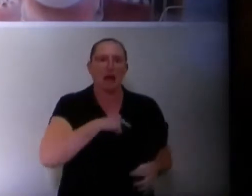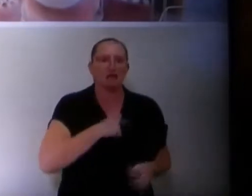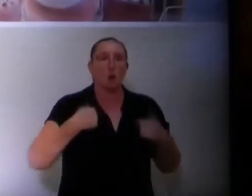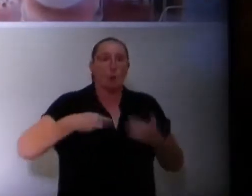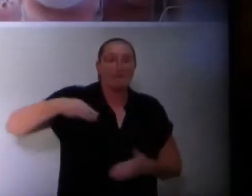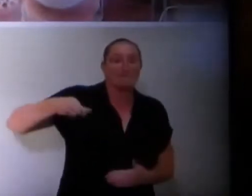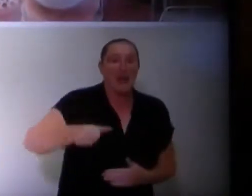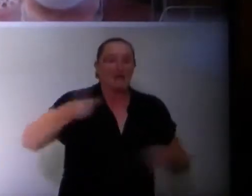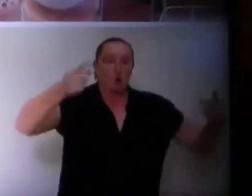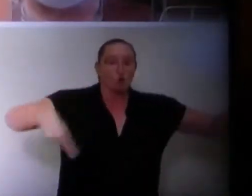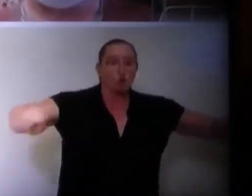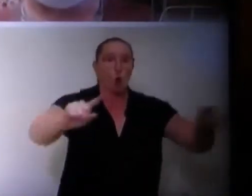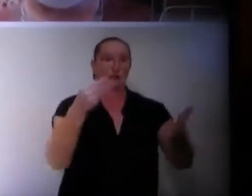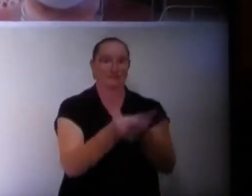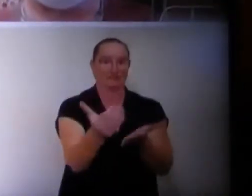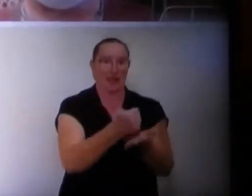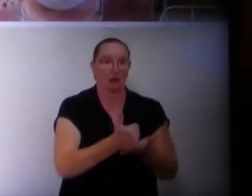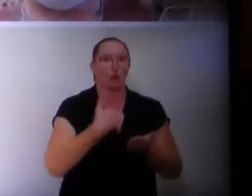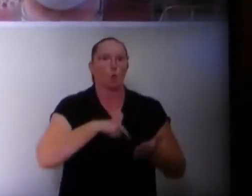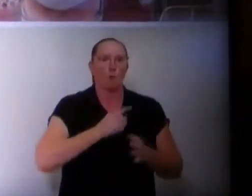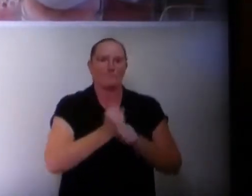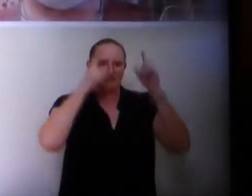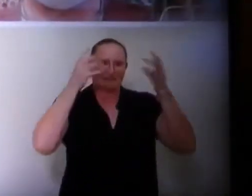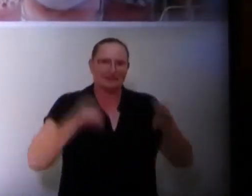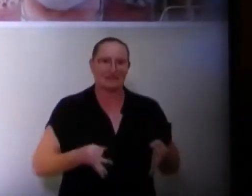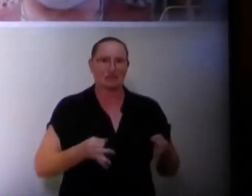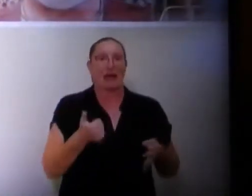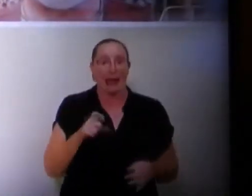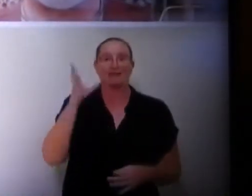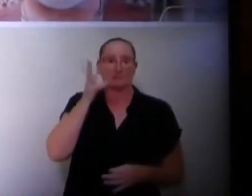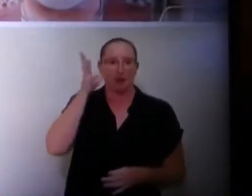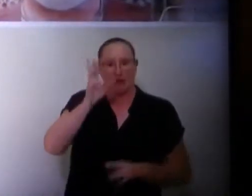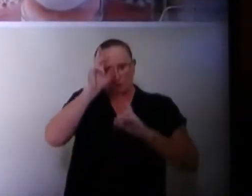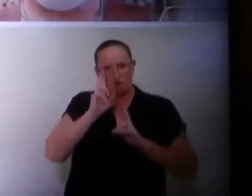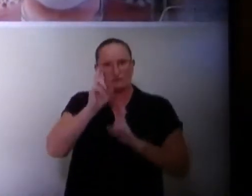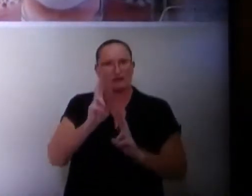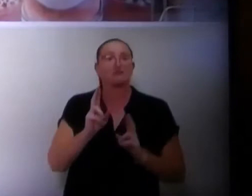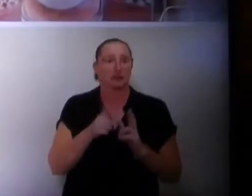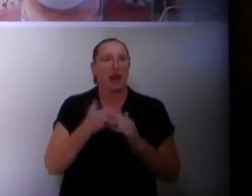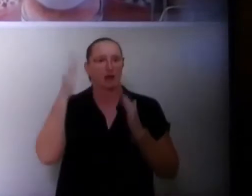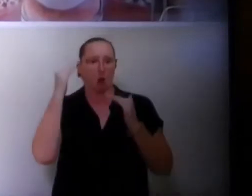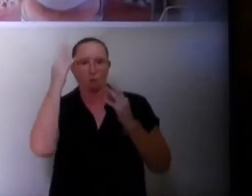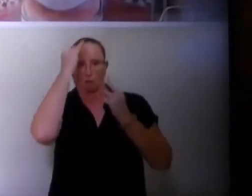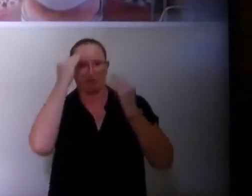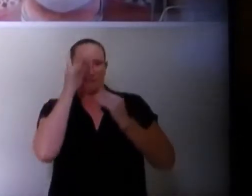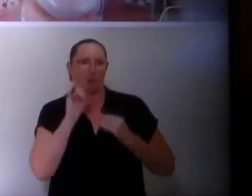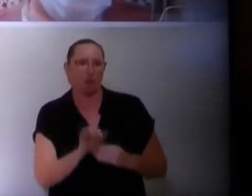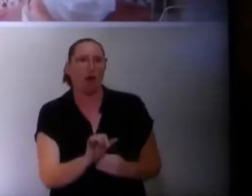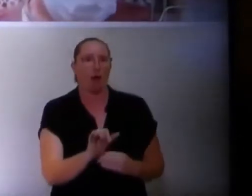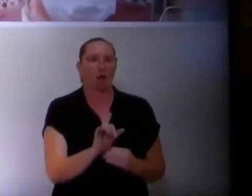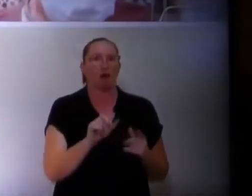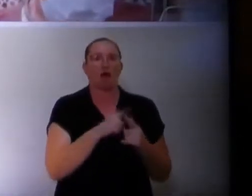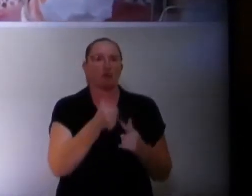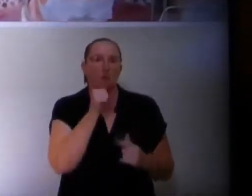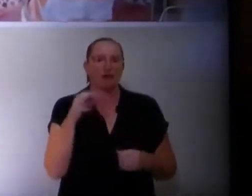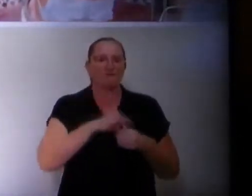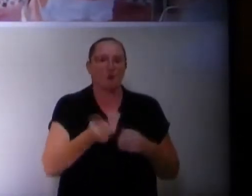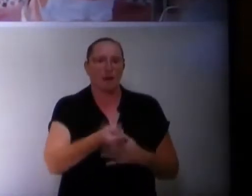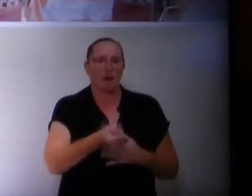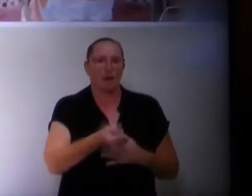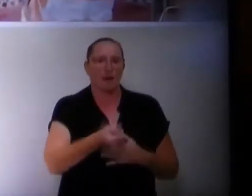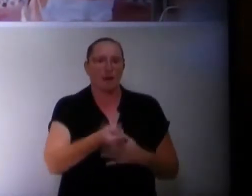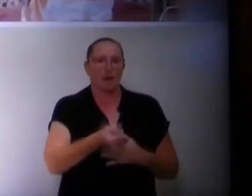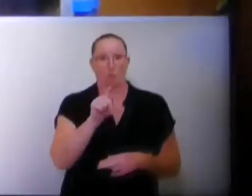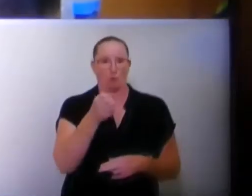We pay for your salary. We make the decision as parents. And respectively, I hope that you will take that into consideration. Otherwise, you're going to be voted out.